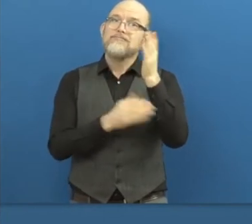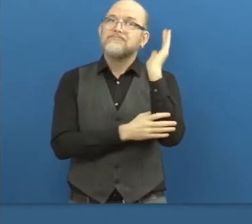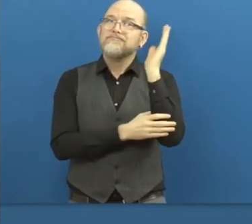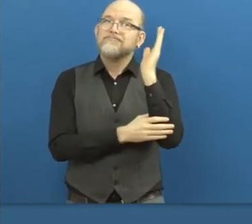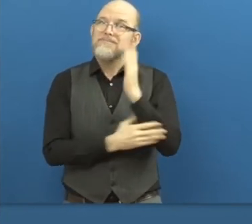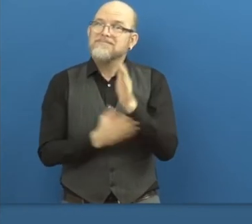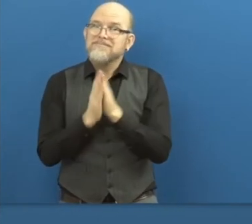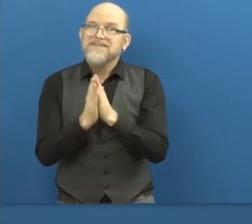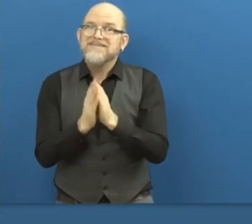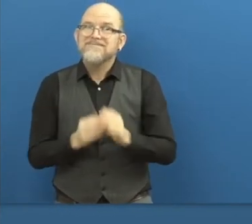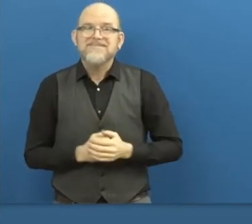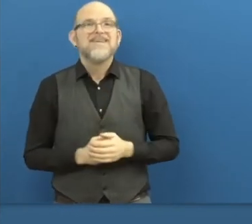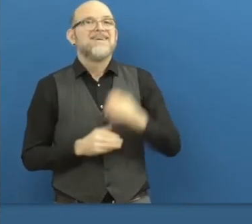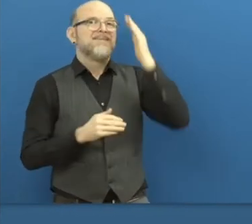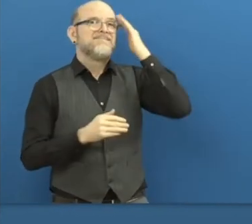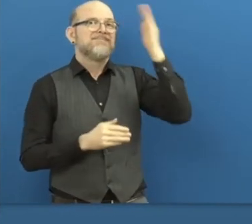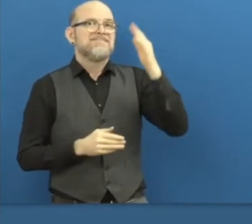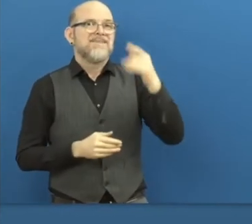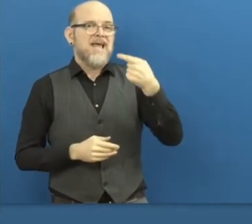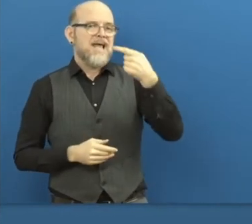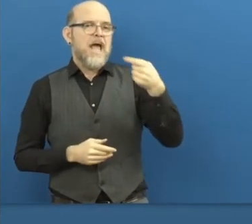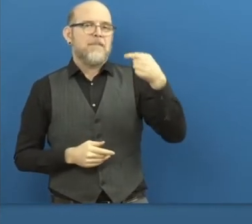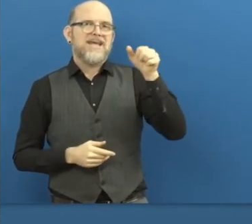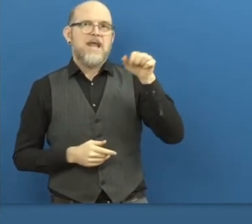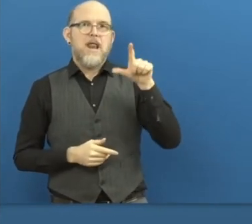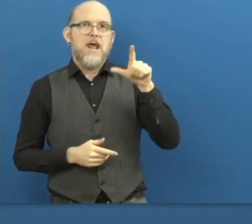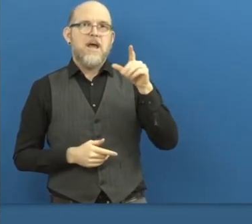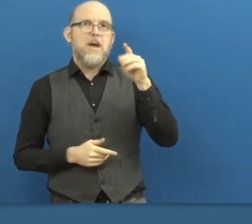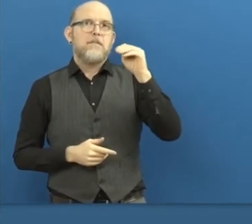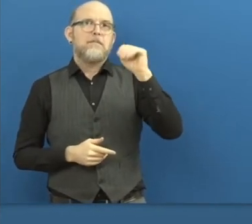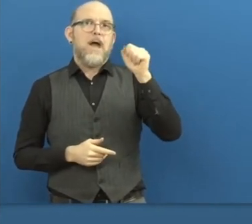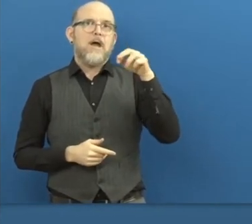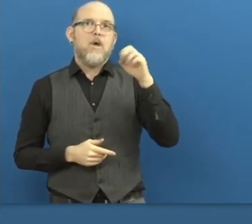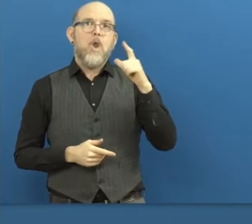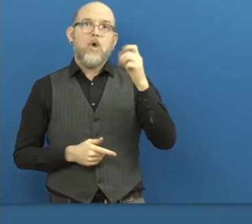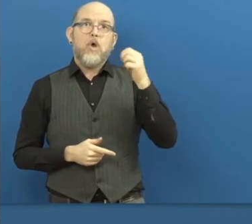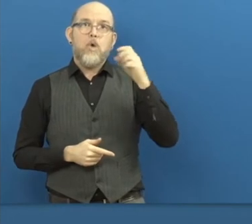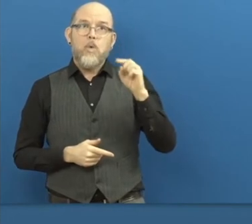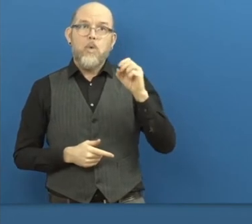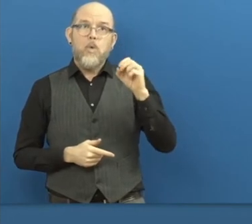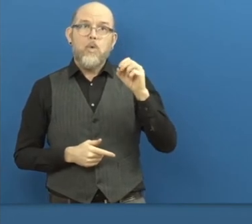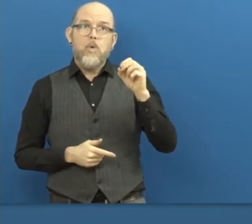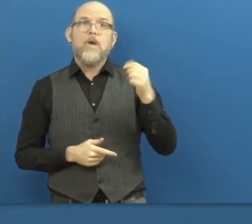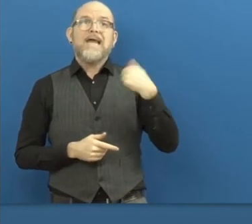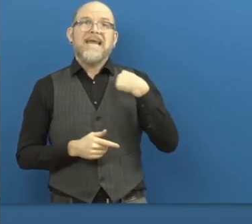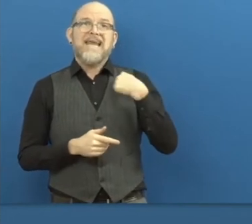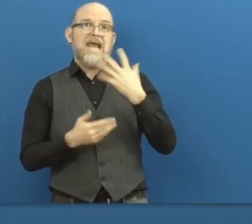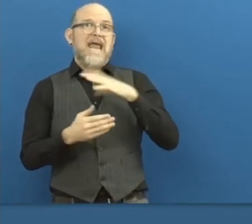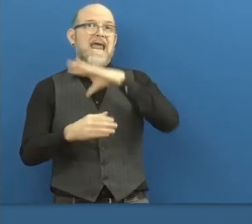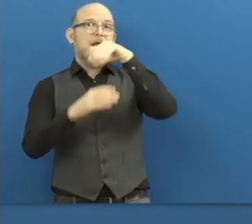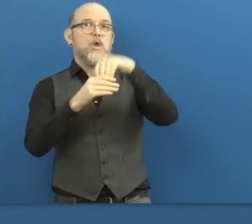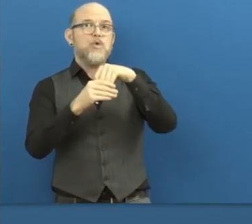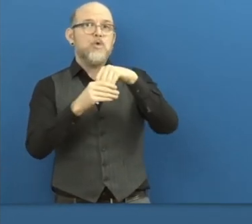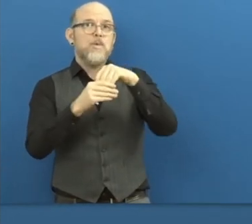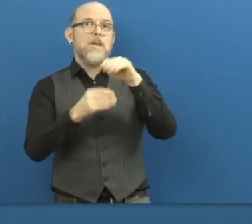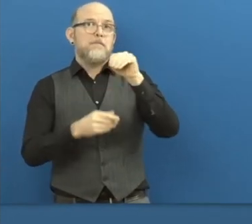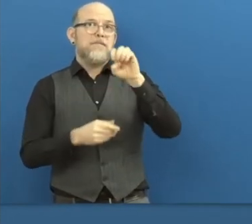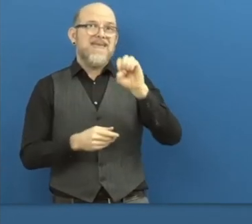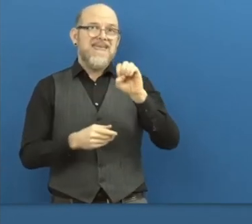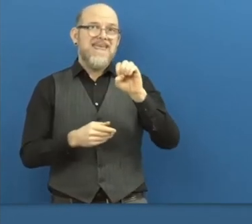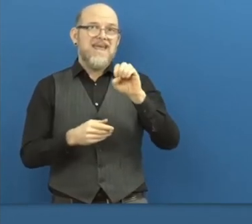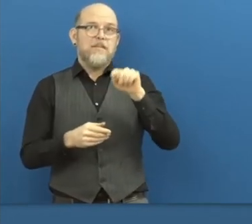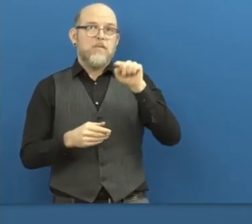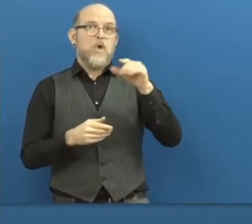Thank you, Susan. I'm Gabriel Marcolongo. I'm the CEO and founder of Incluium.com. We founded Incluium in